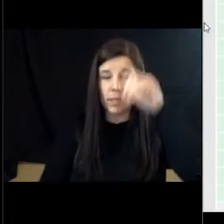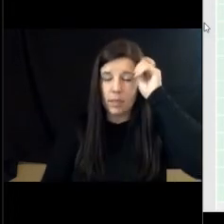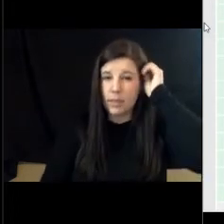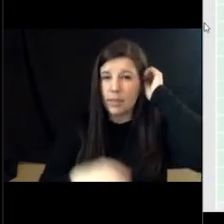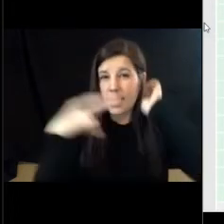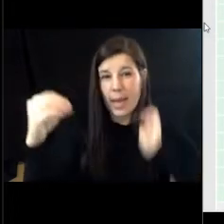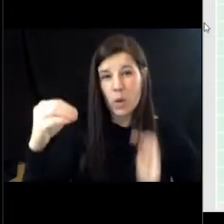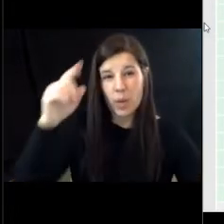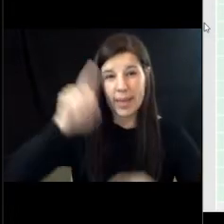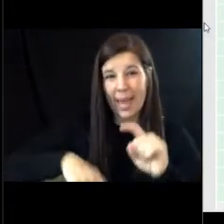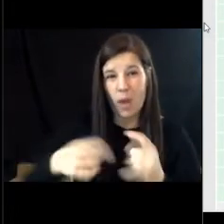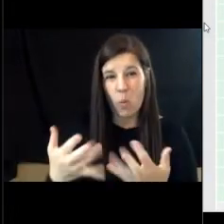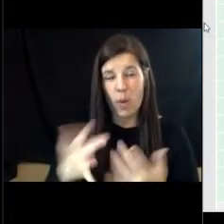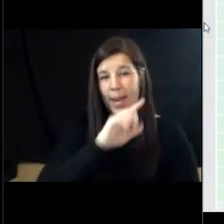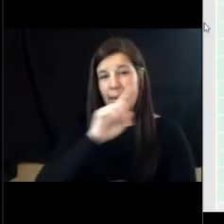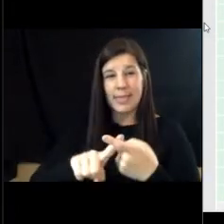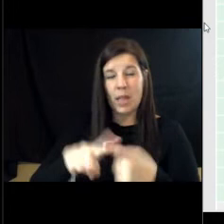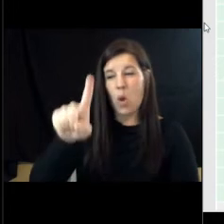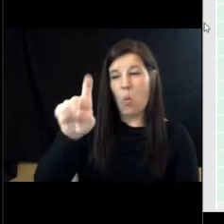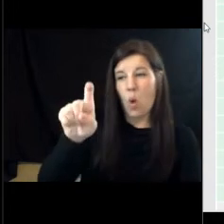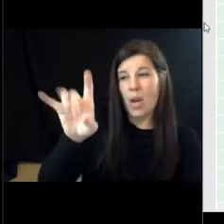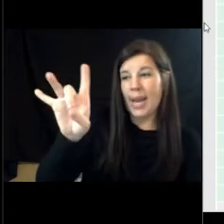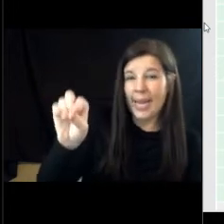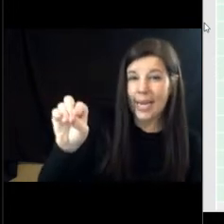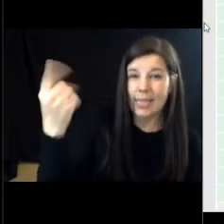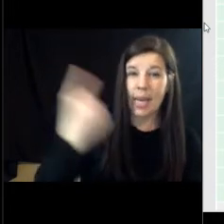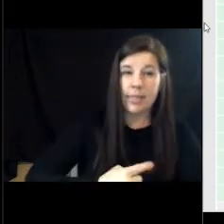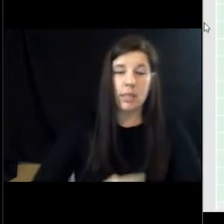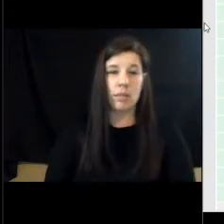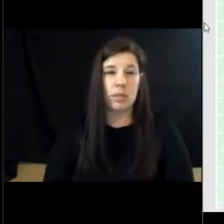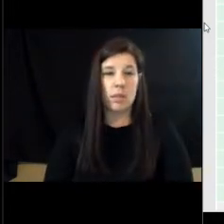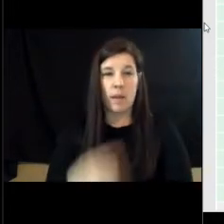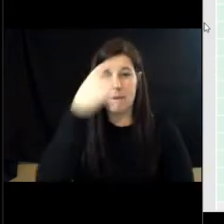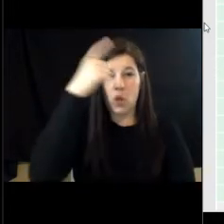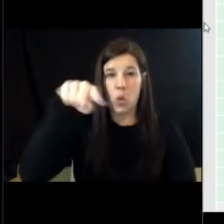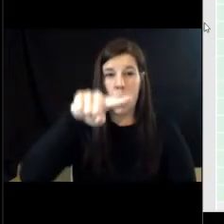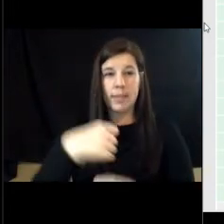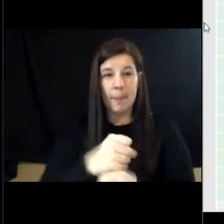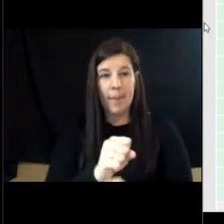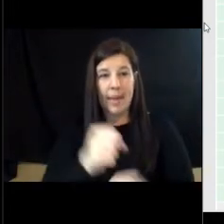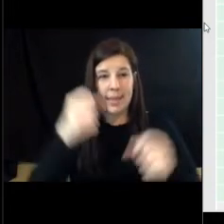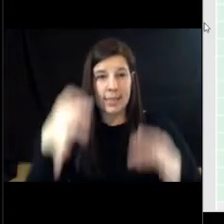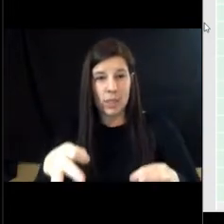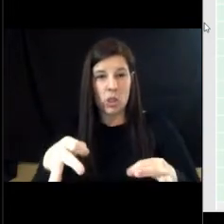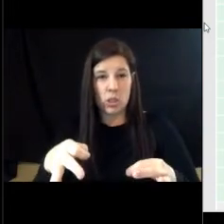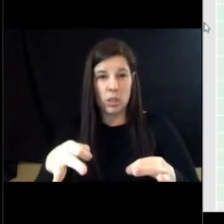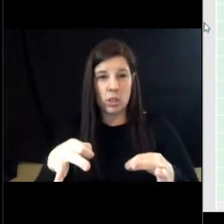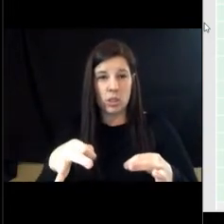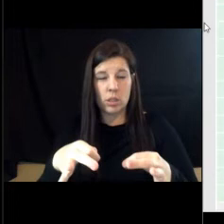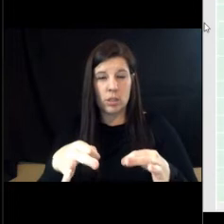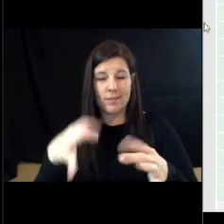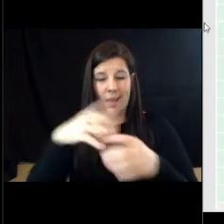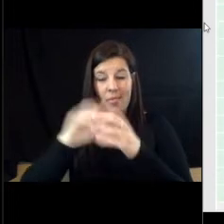cannot wait until 180 days for you all to make a decision in this city